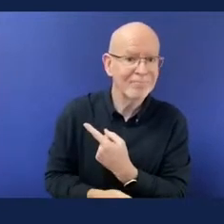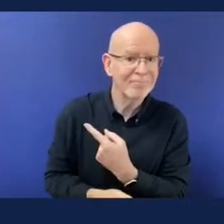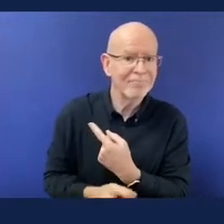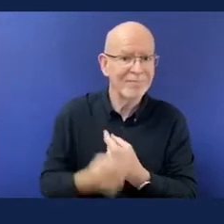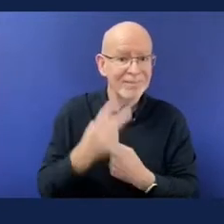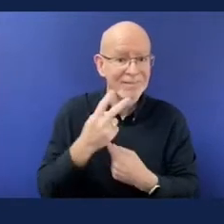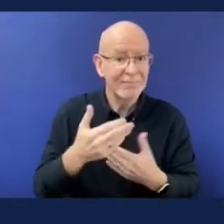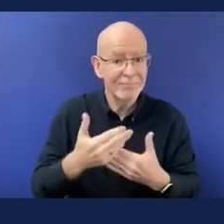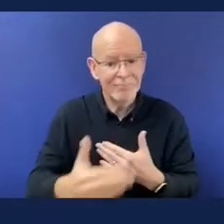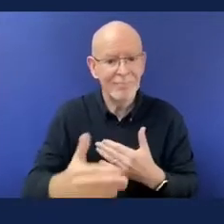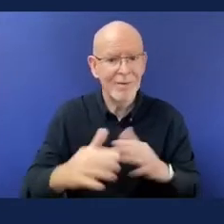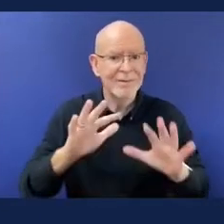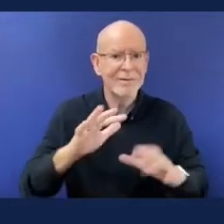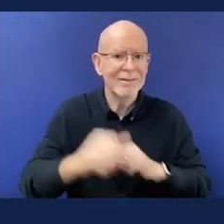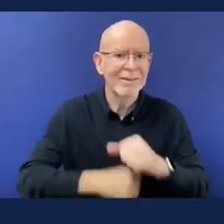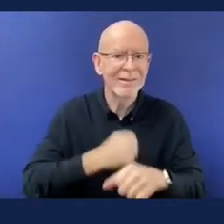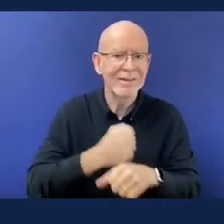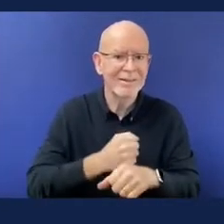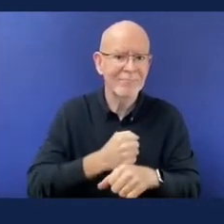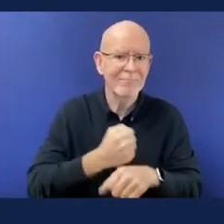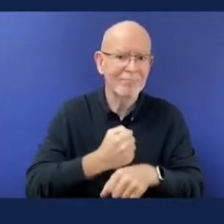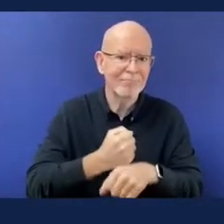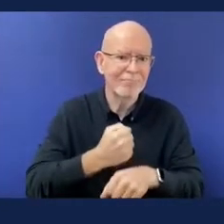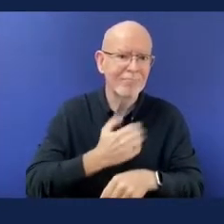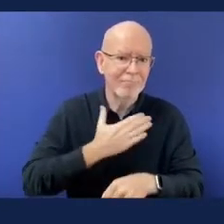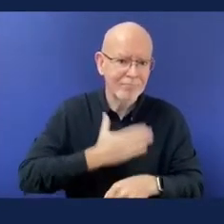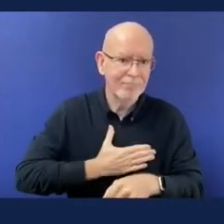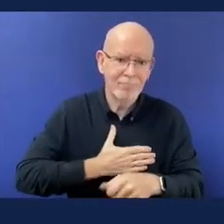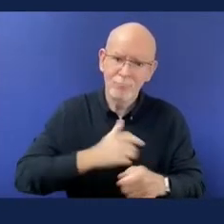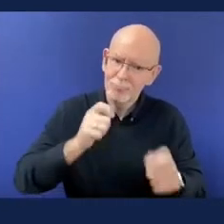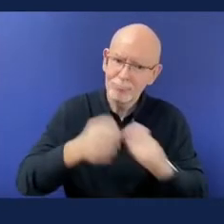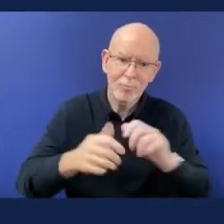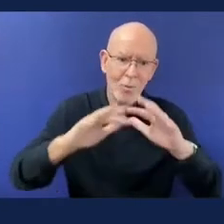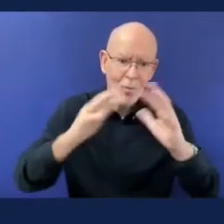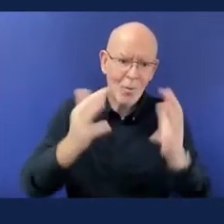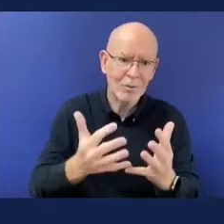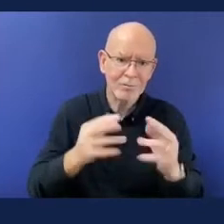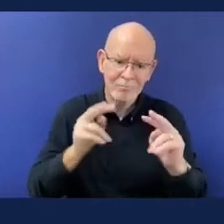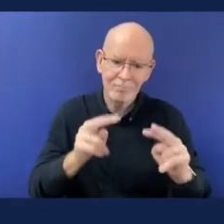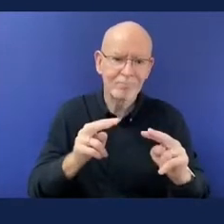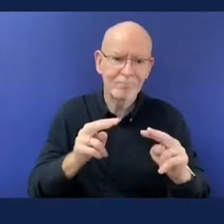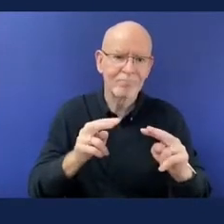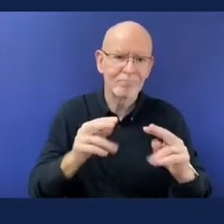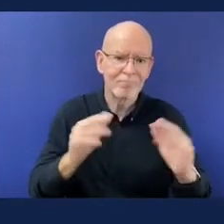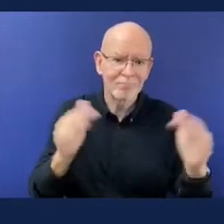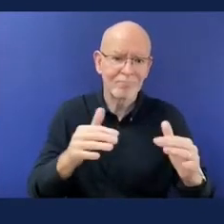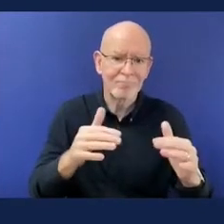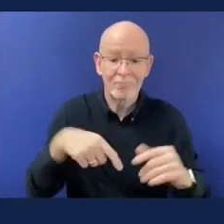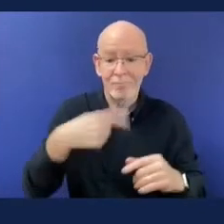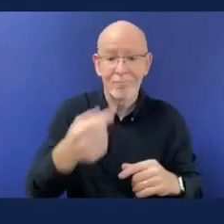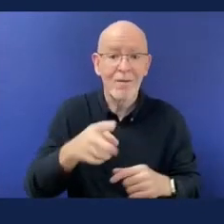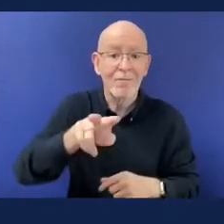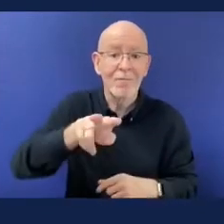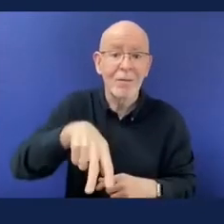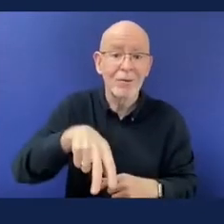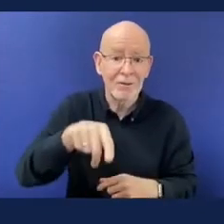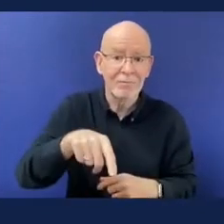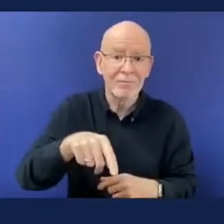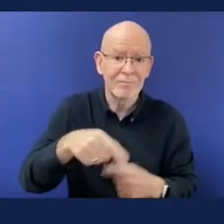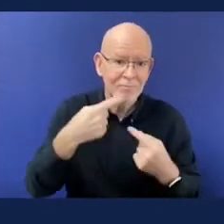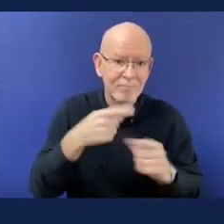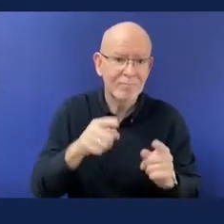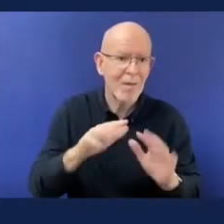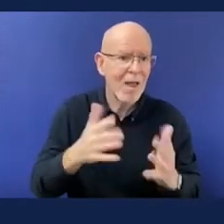going to be asking people to make make purple pledges commitments on what they're going to do to drive social inclusion for the world's 1.2 billion persons